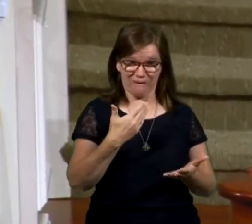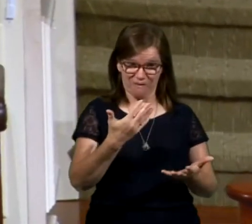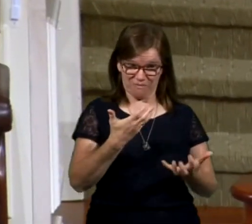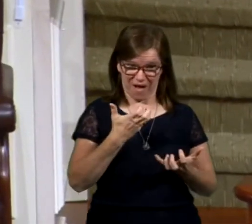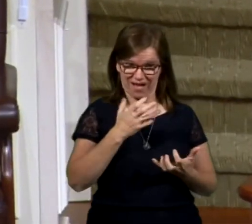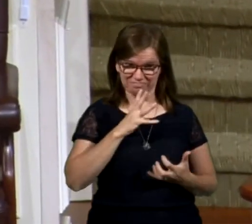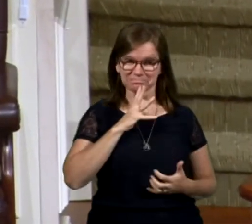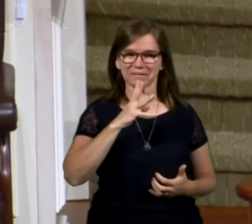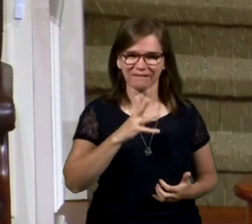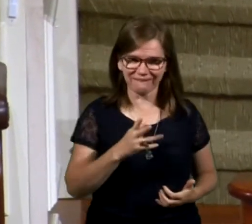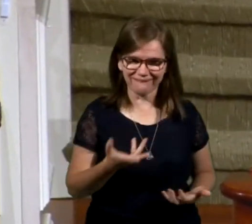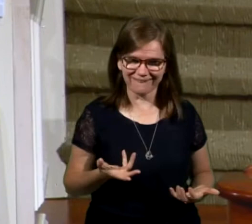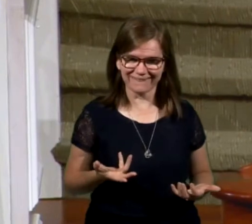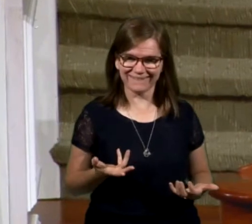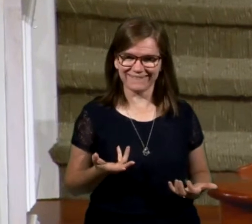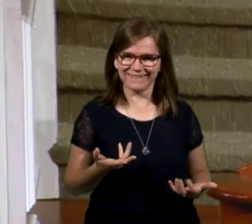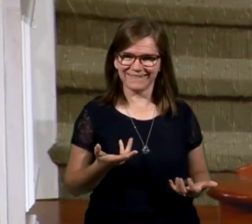say too.